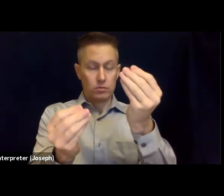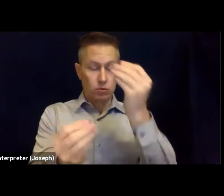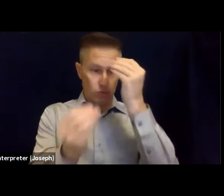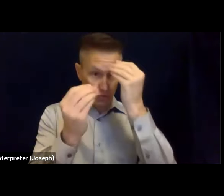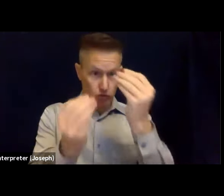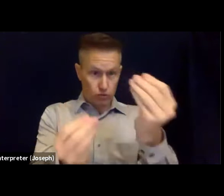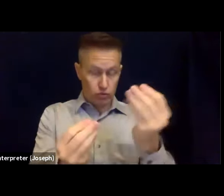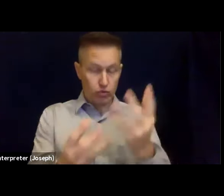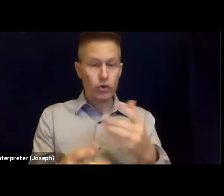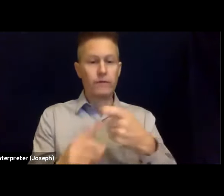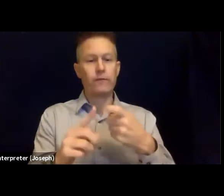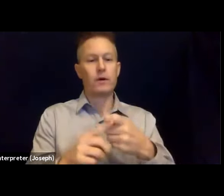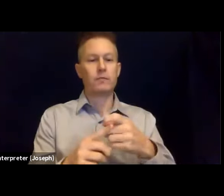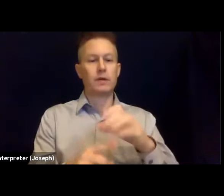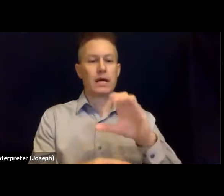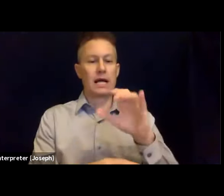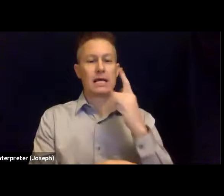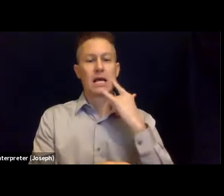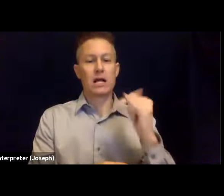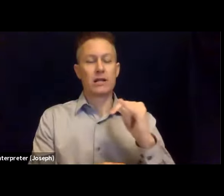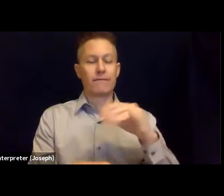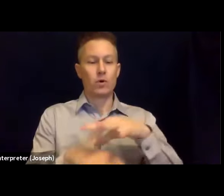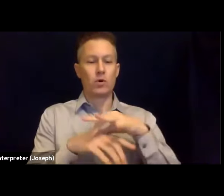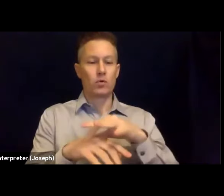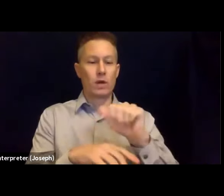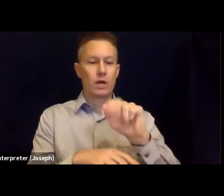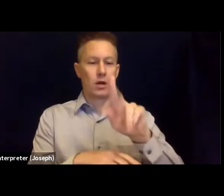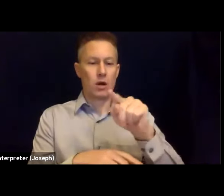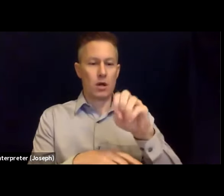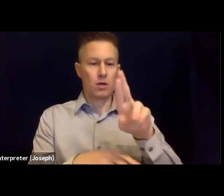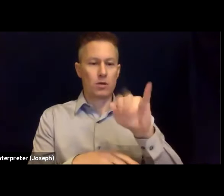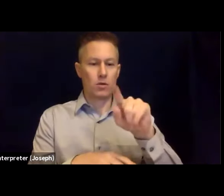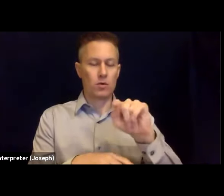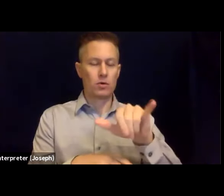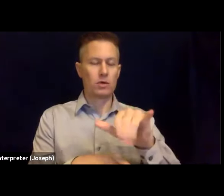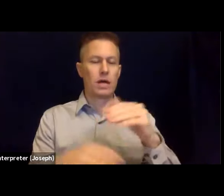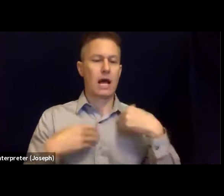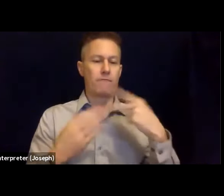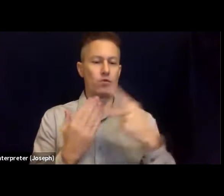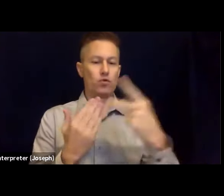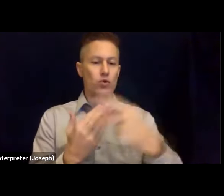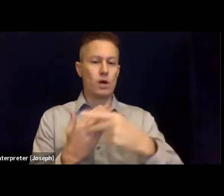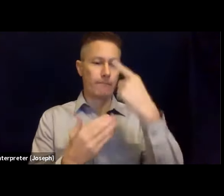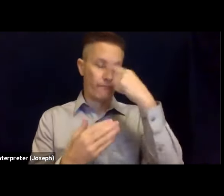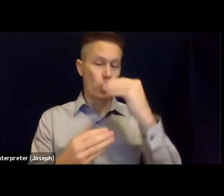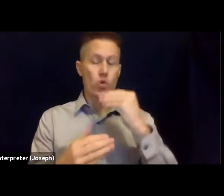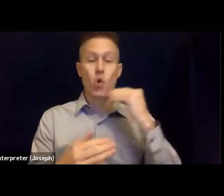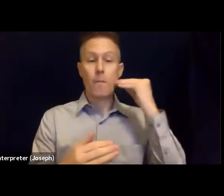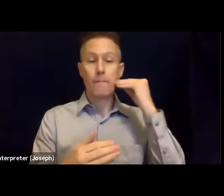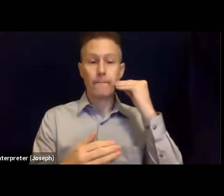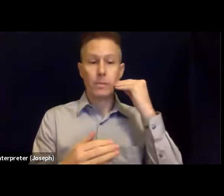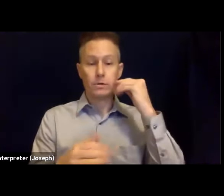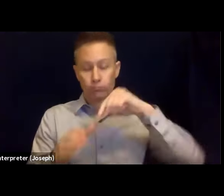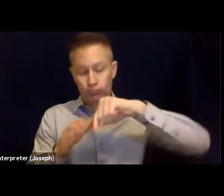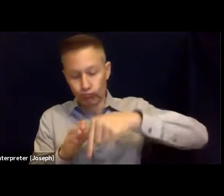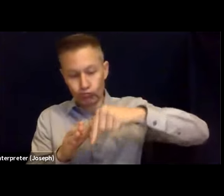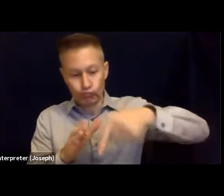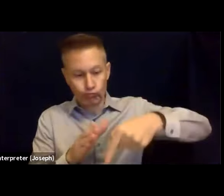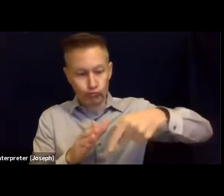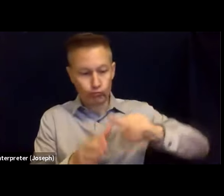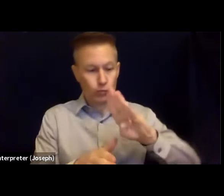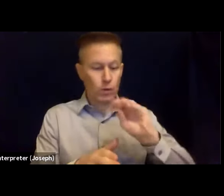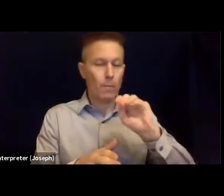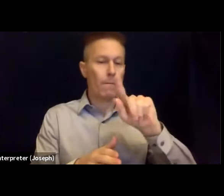continue to run the very successful earthquake brace and bolt program, um, that we'll be receiving some additional funding as well.